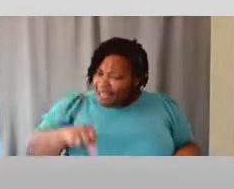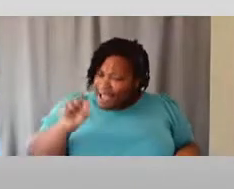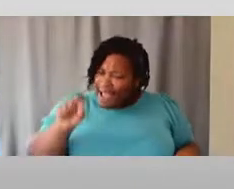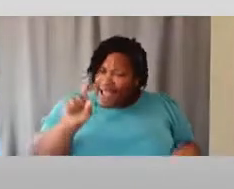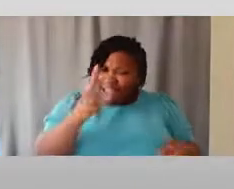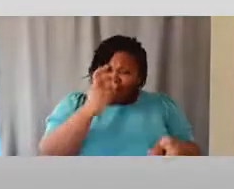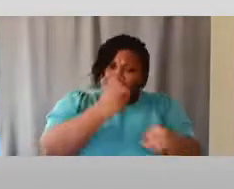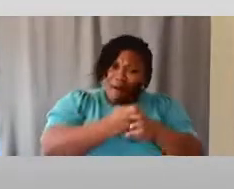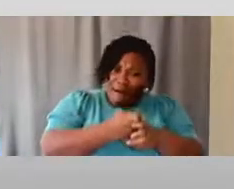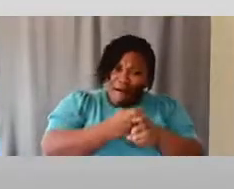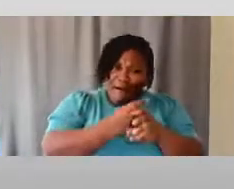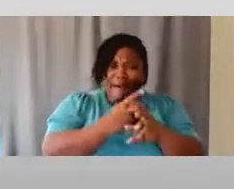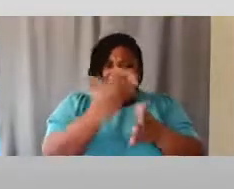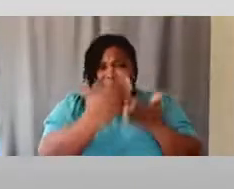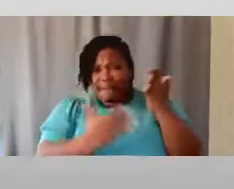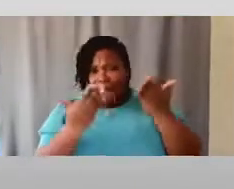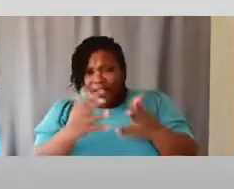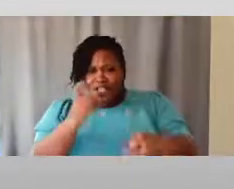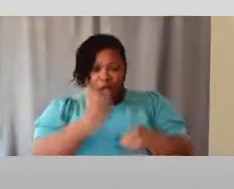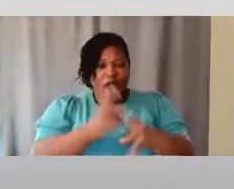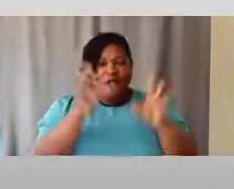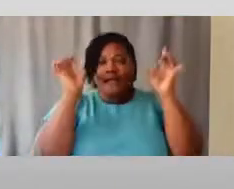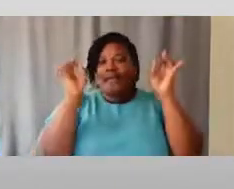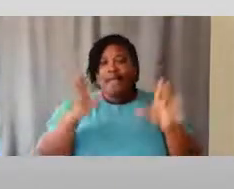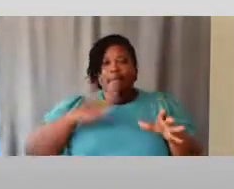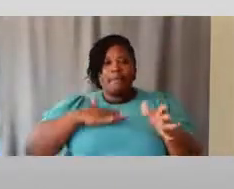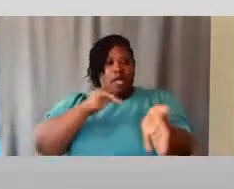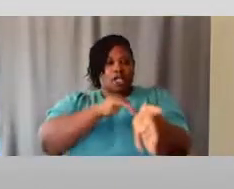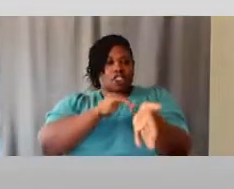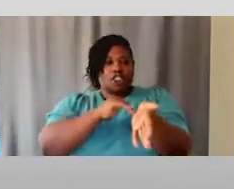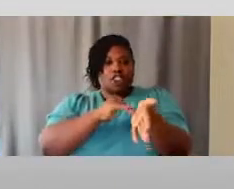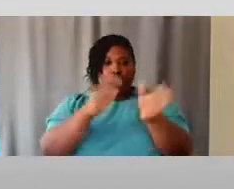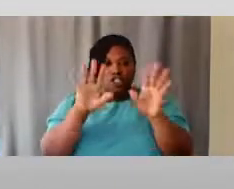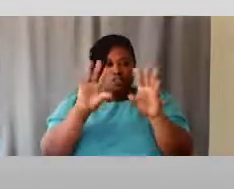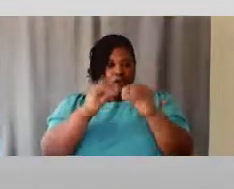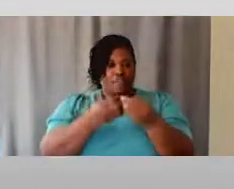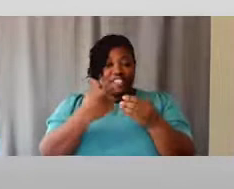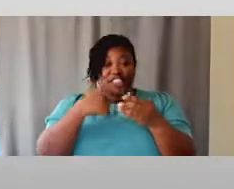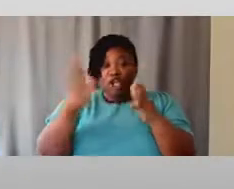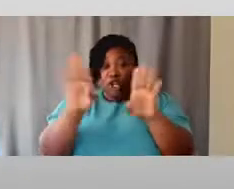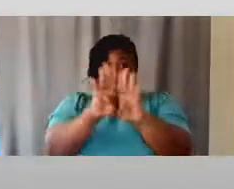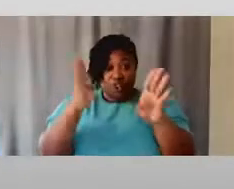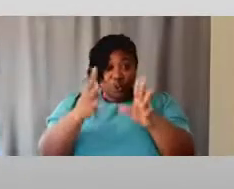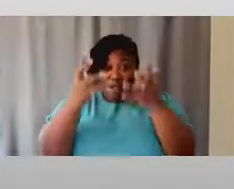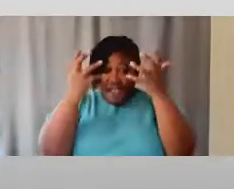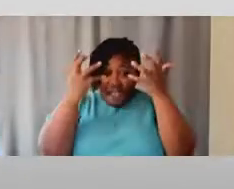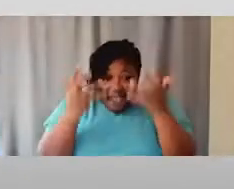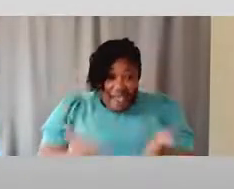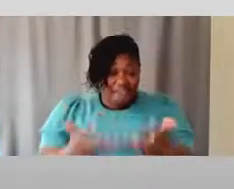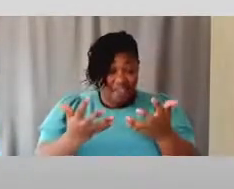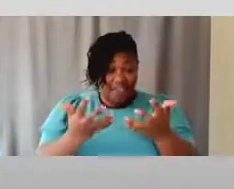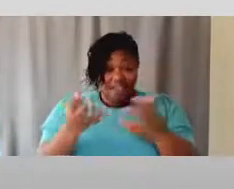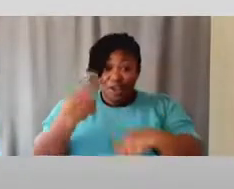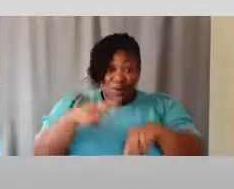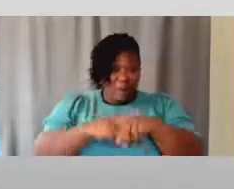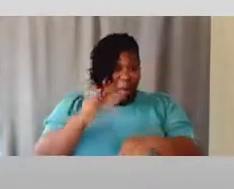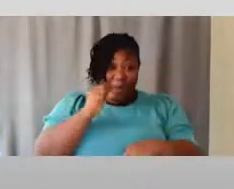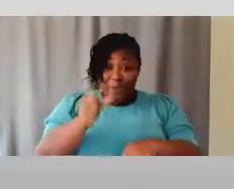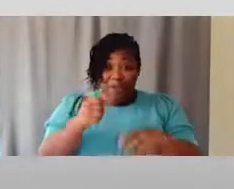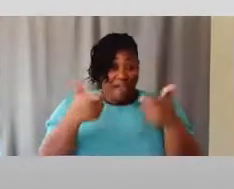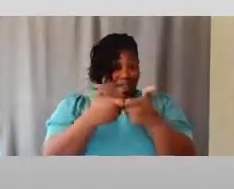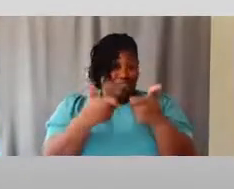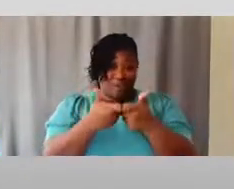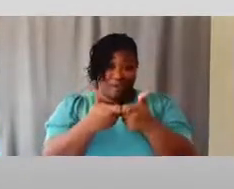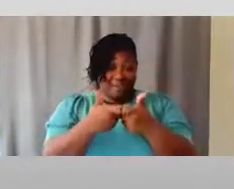may be hard. Like, I hate why doctor's office has extremely heavy doors and they're not usually electronic and it doesn't make any sense.